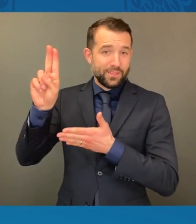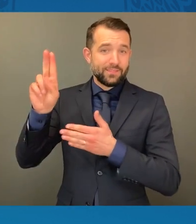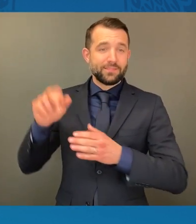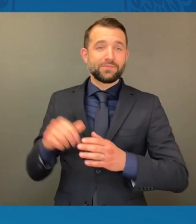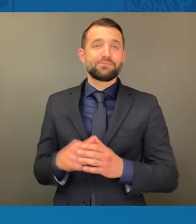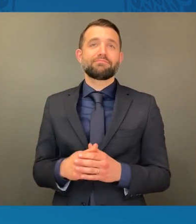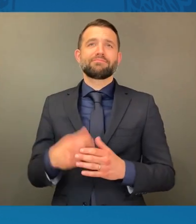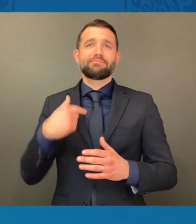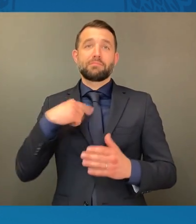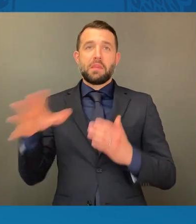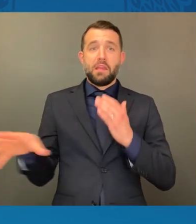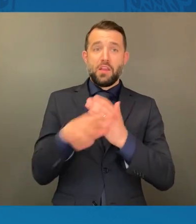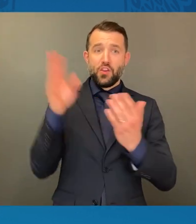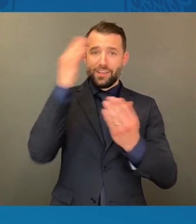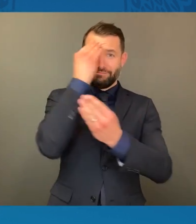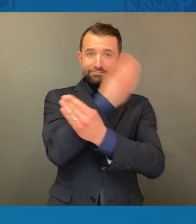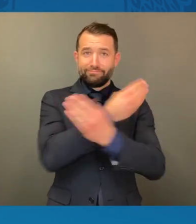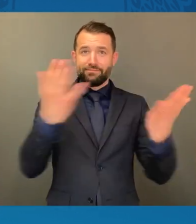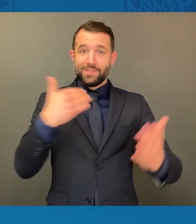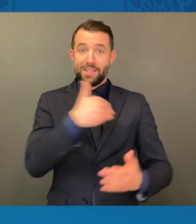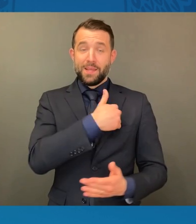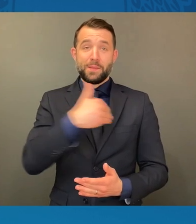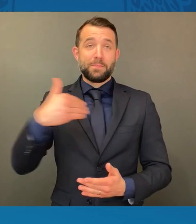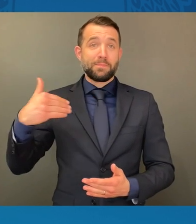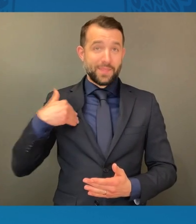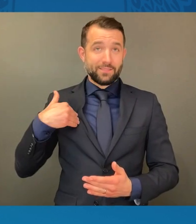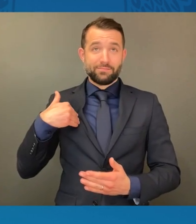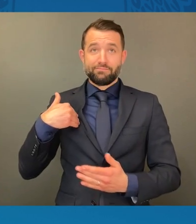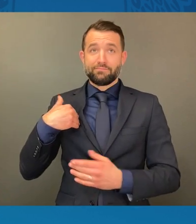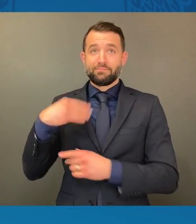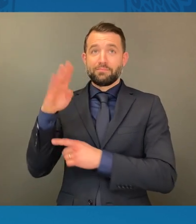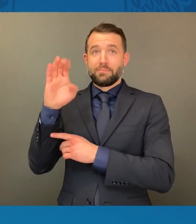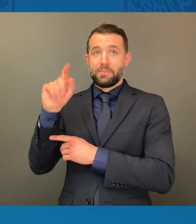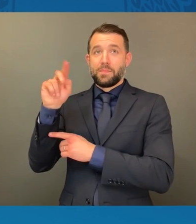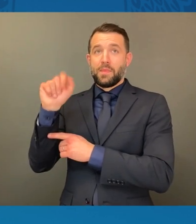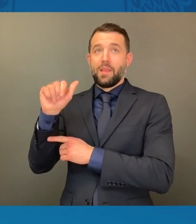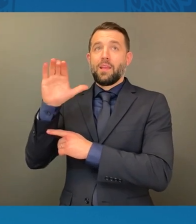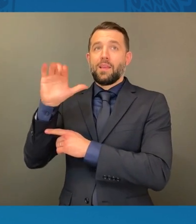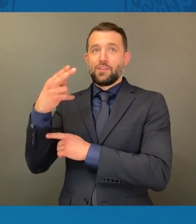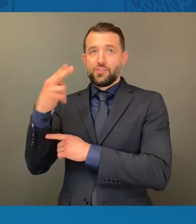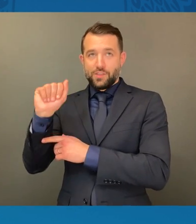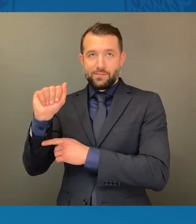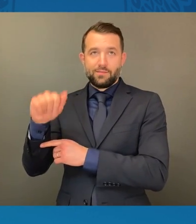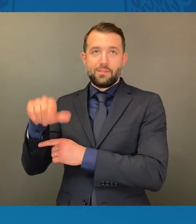I am a member of the Beta Pi Chapter of Alpha Kappa Alpha Sorority Incorporated.